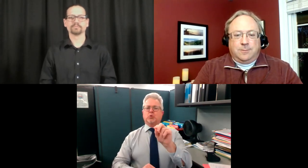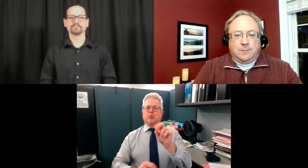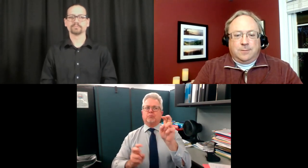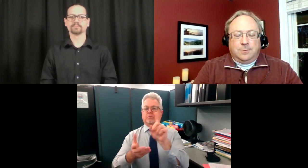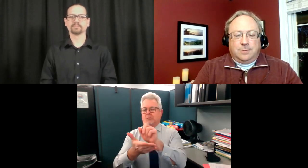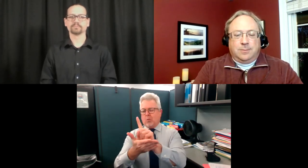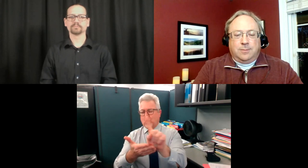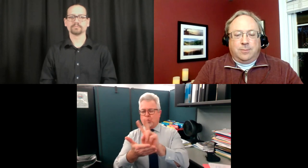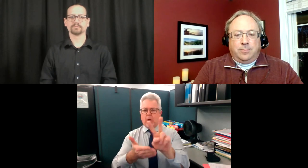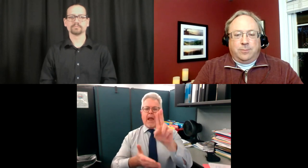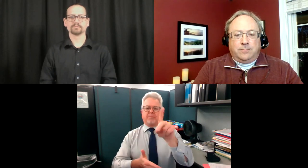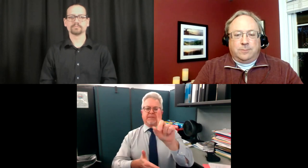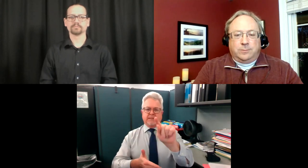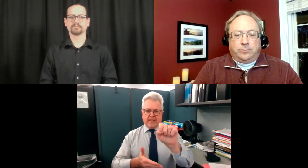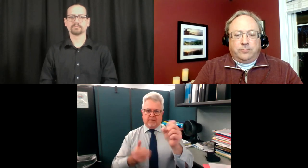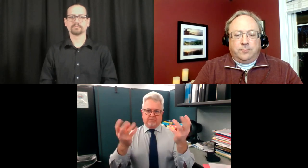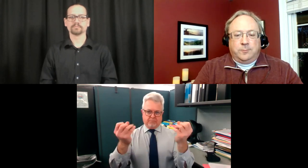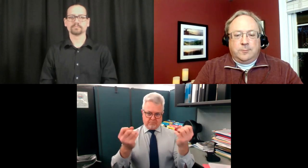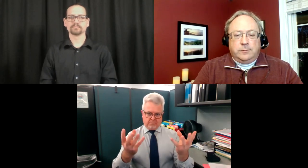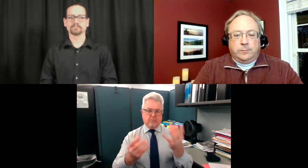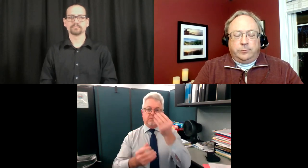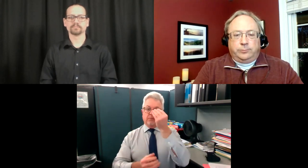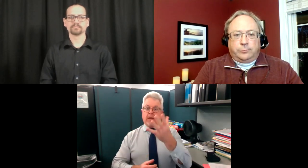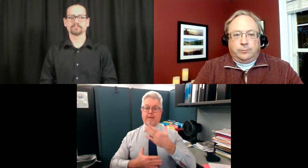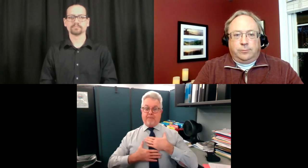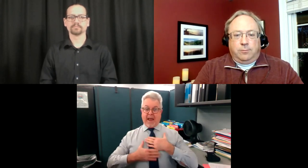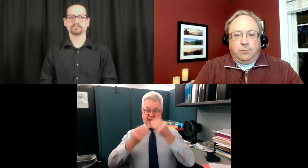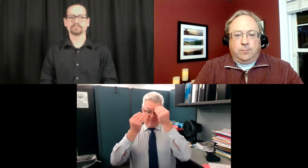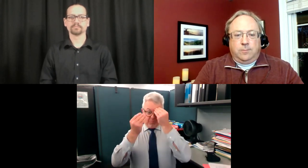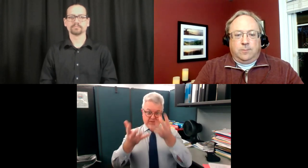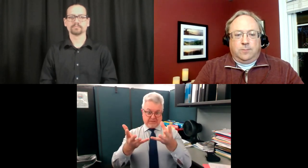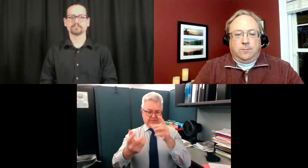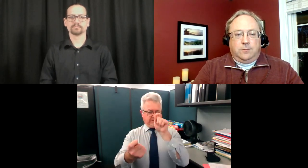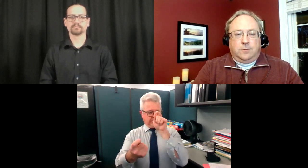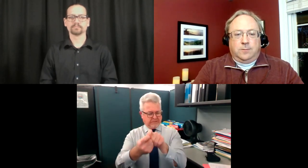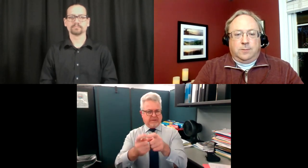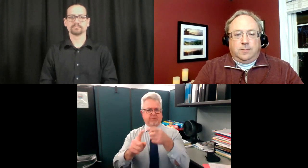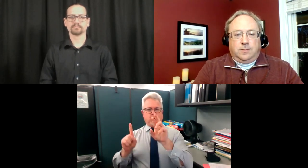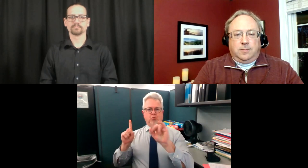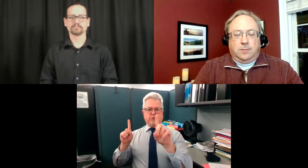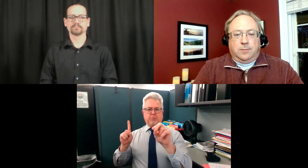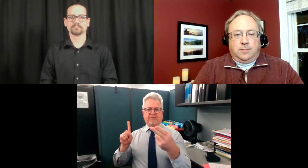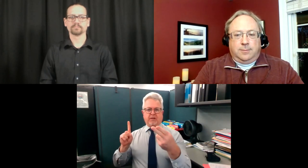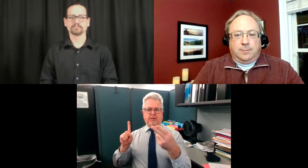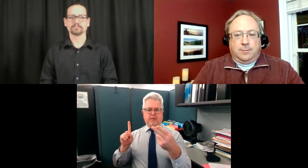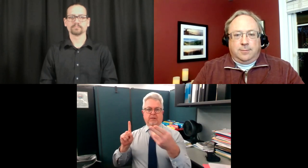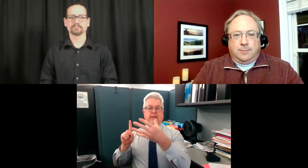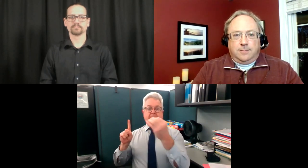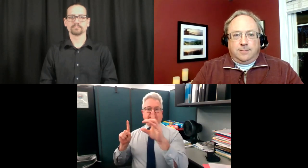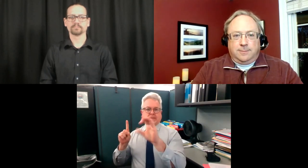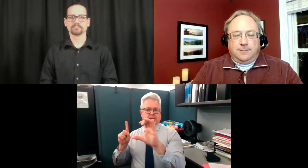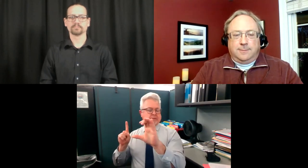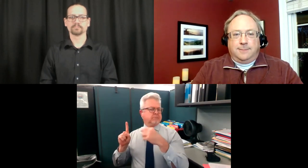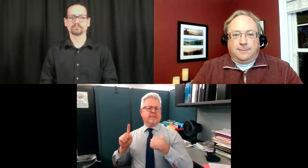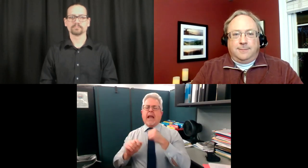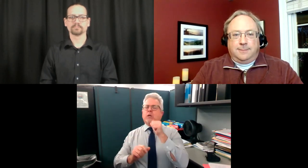on our website usually is the information at all times that comes from the rhode island department of health which also